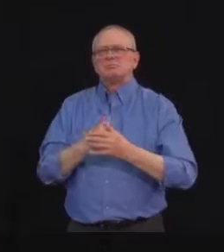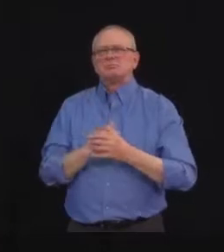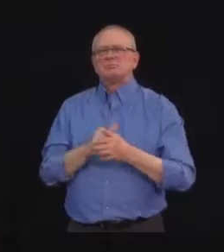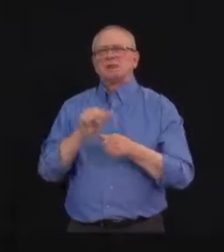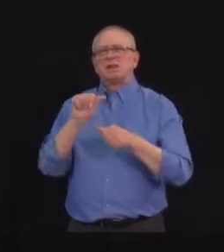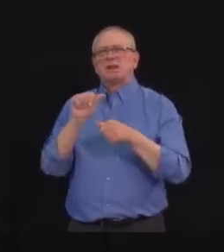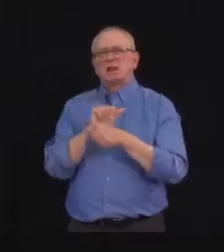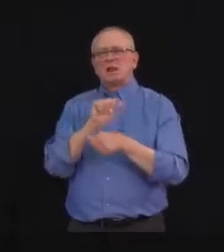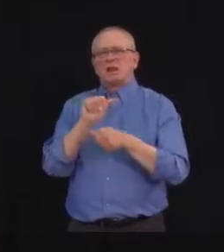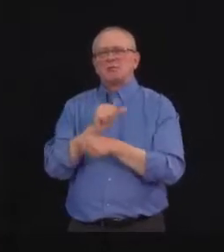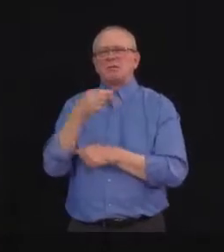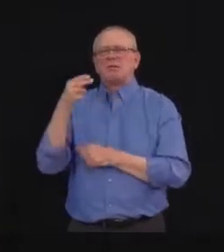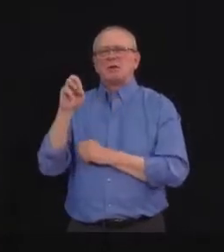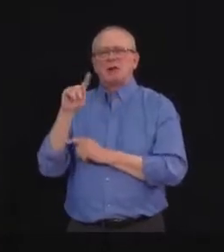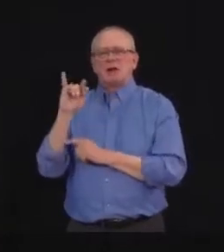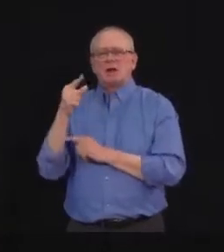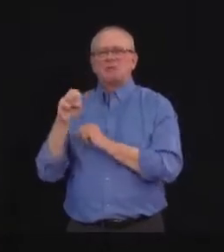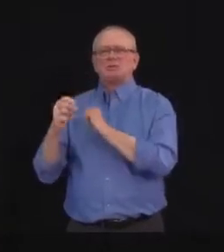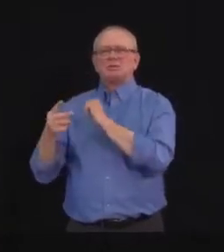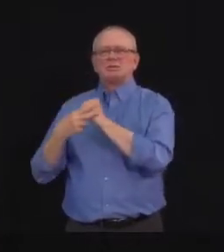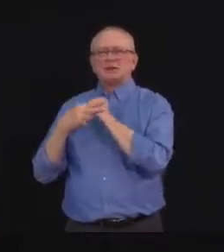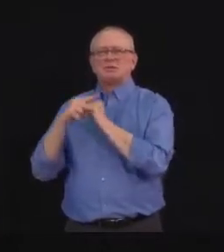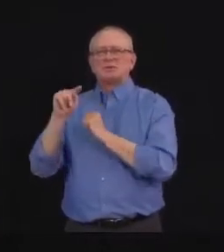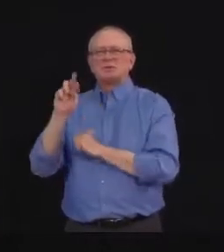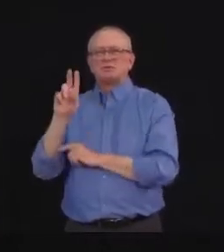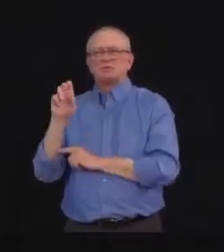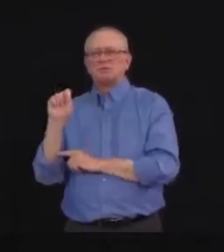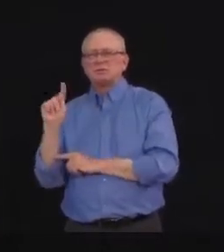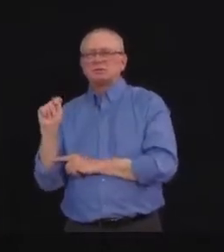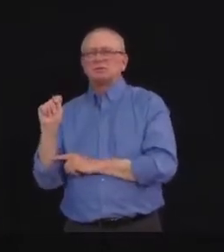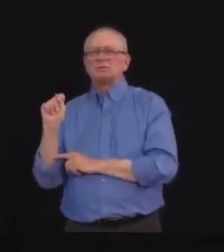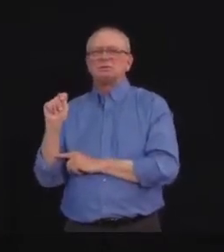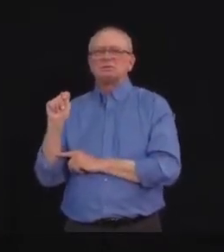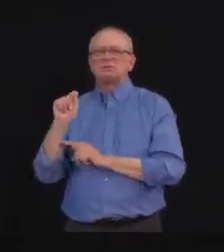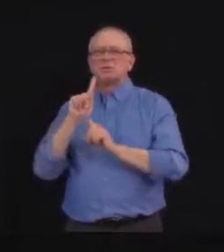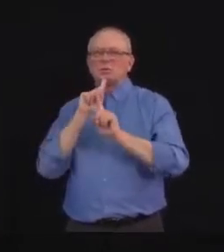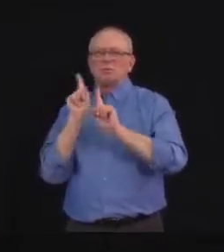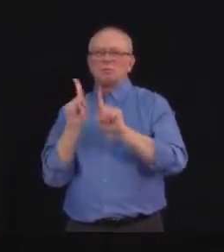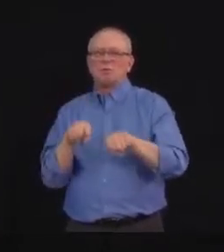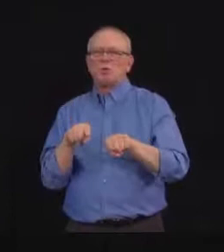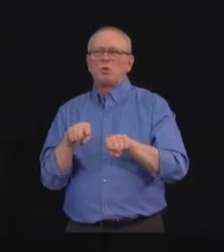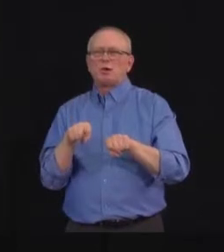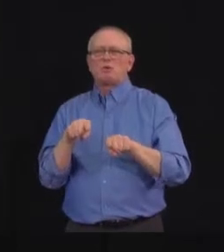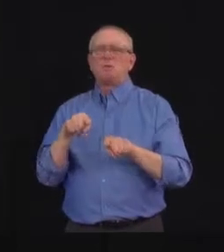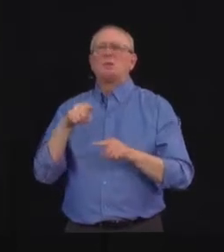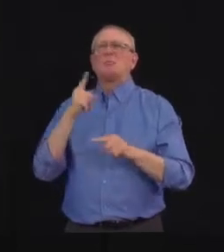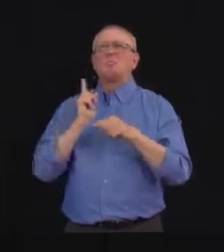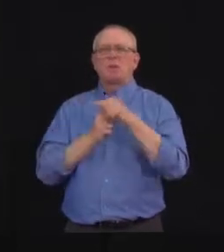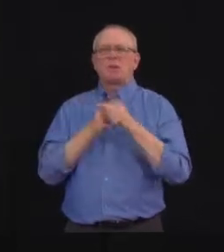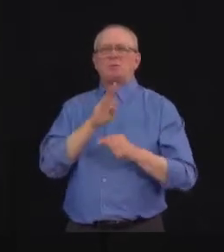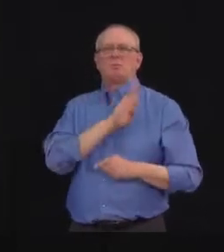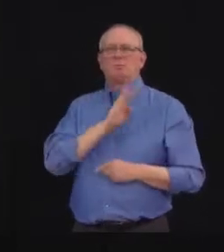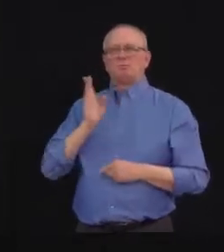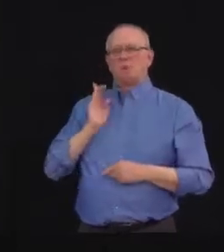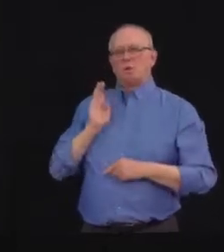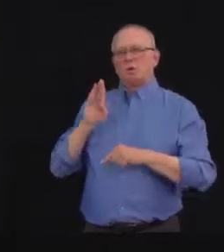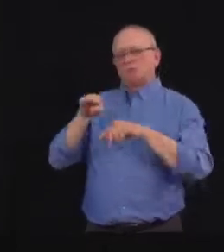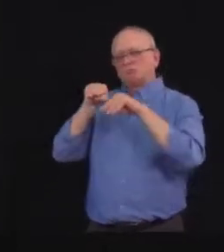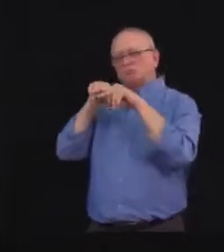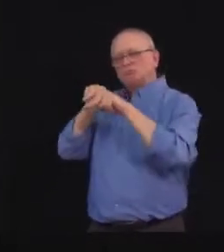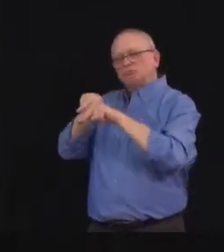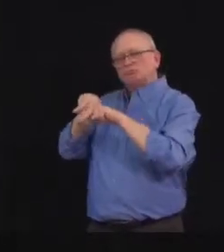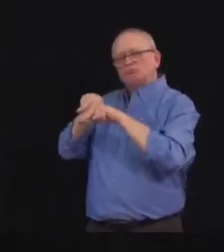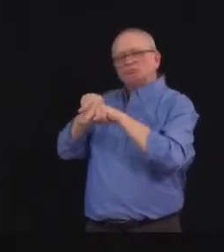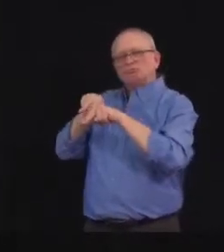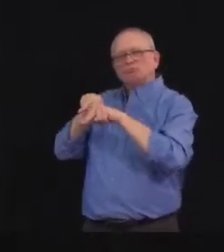obviously, there are regular reports to the boards that oversee investments of the various pension funds whose